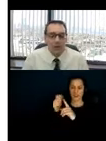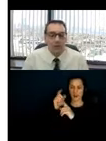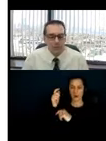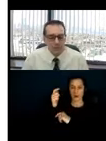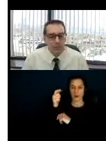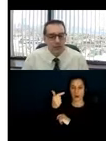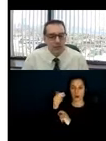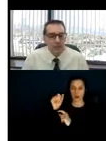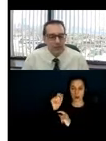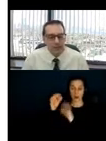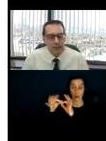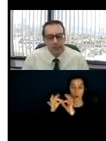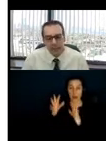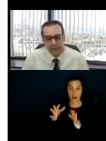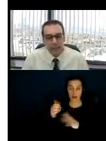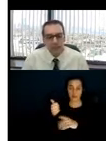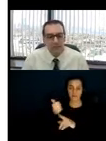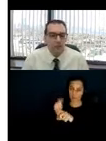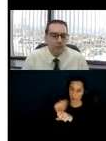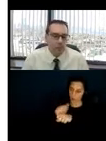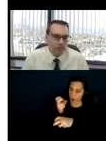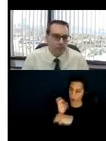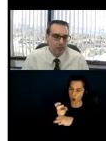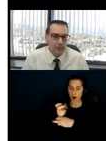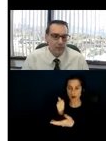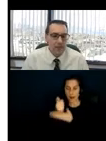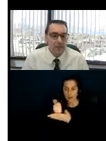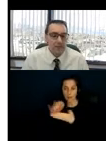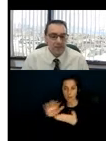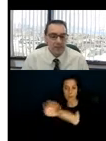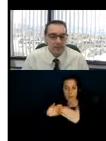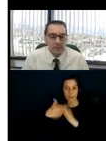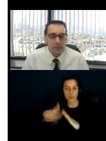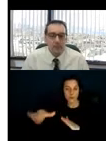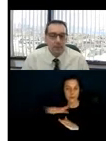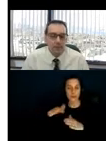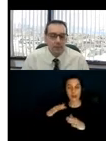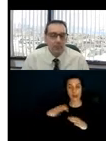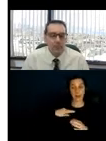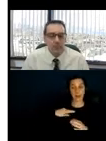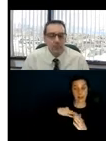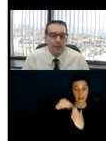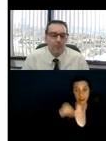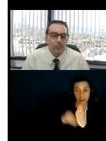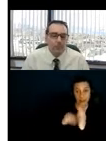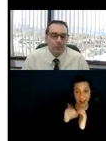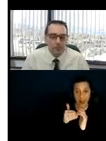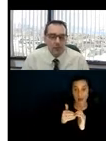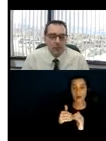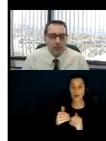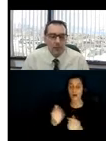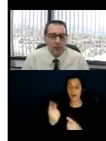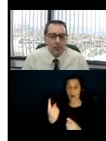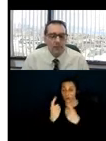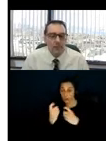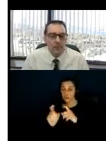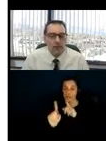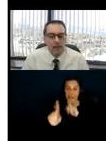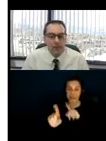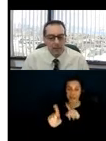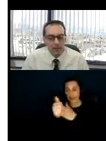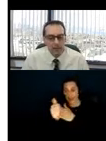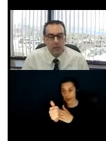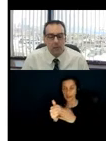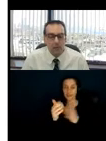hard to assist communities with the applications, with questions, and with guidance throughout the program. In FY21, we've